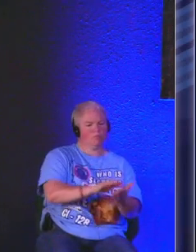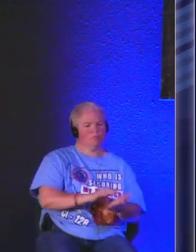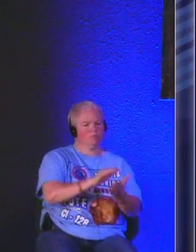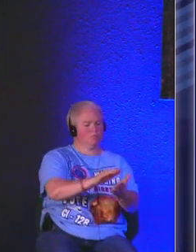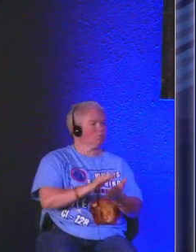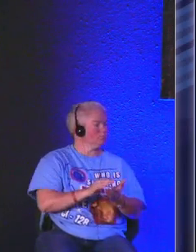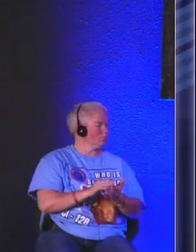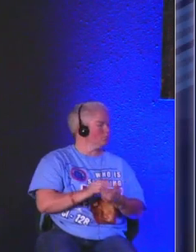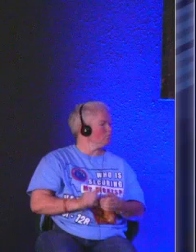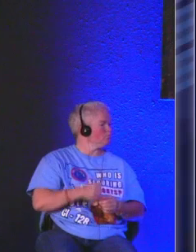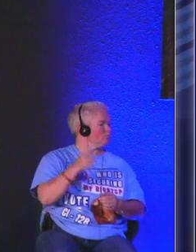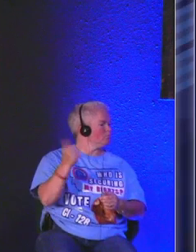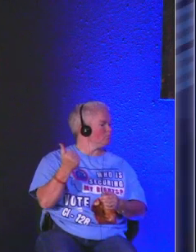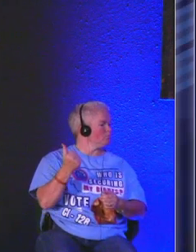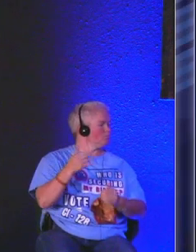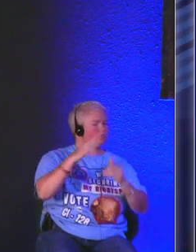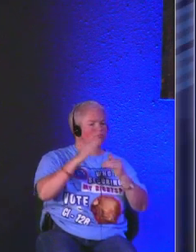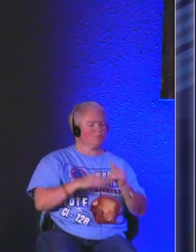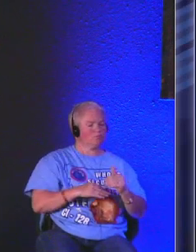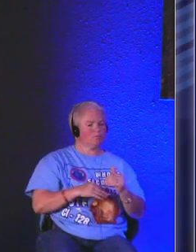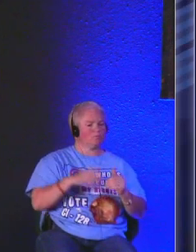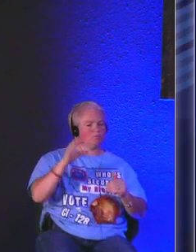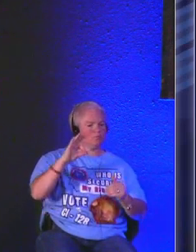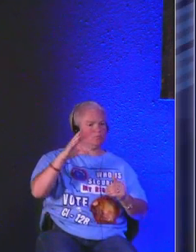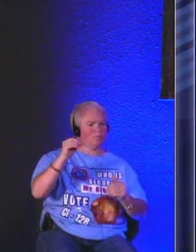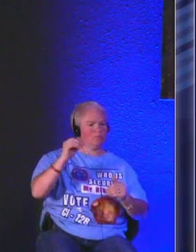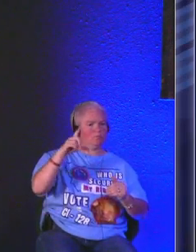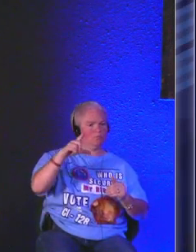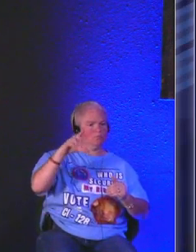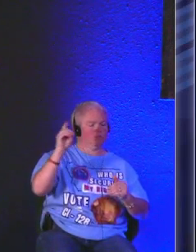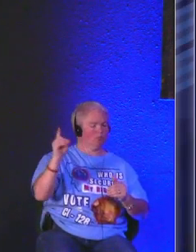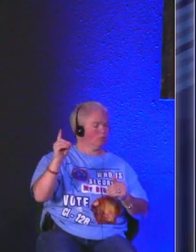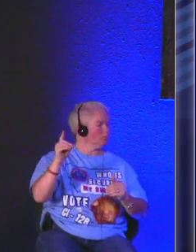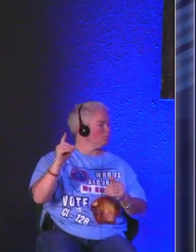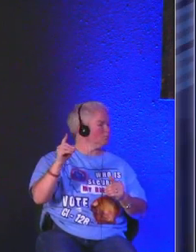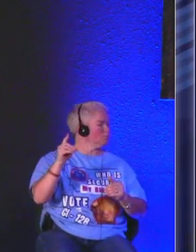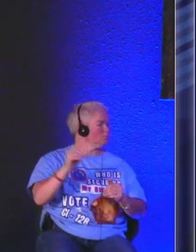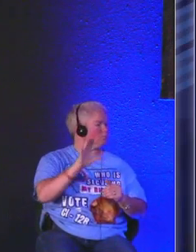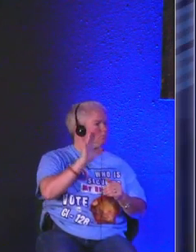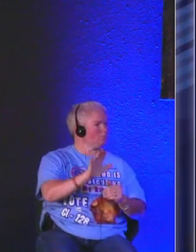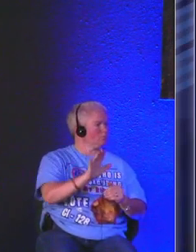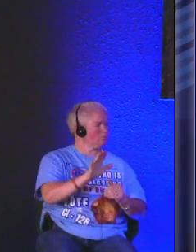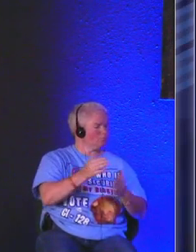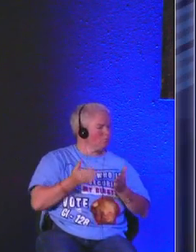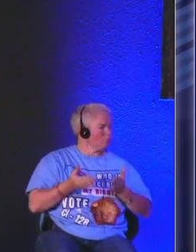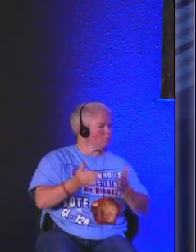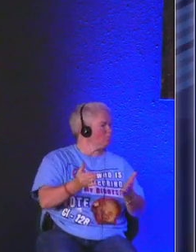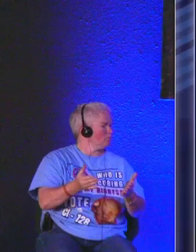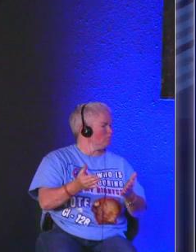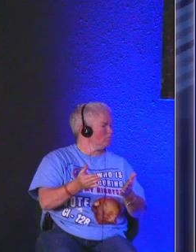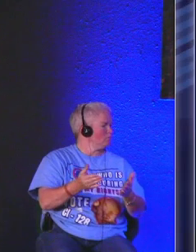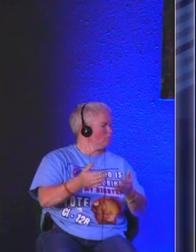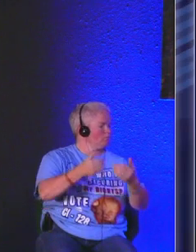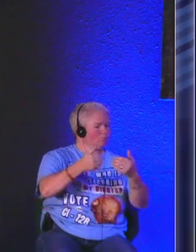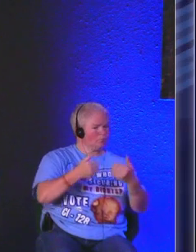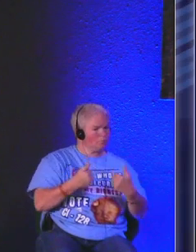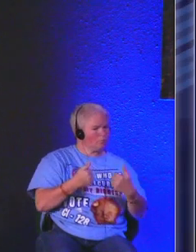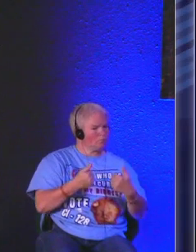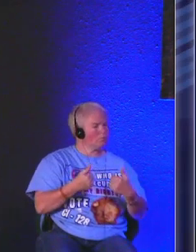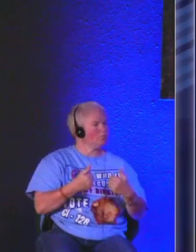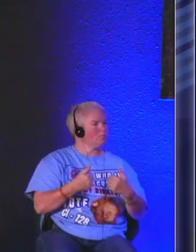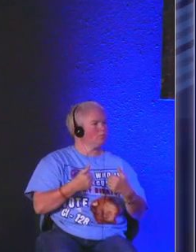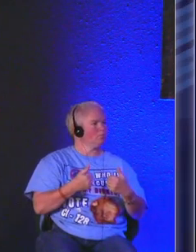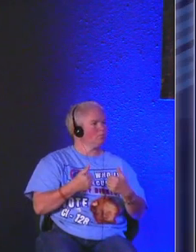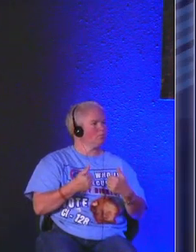other than this fold other than just you guys and we're gonna bring those in they have to